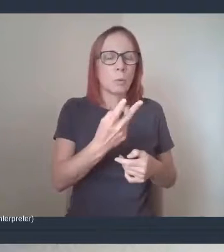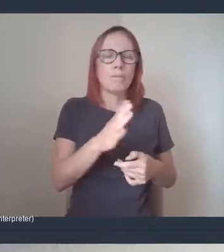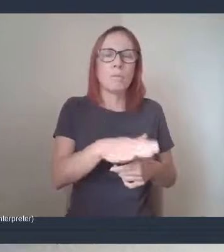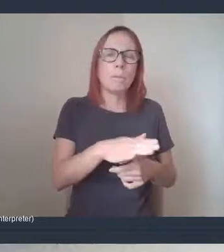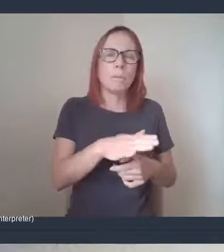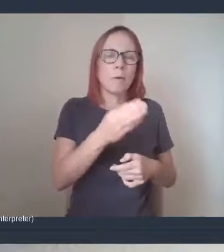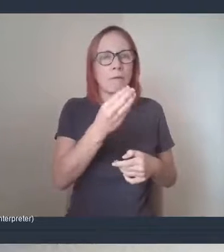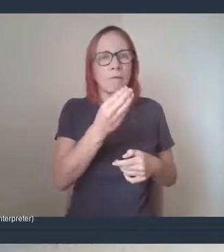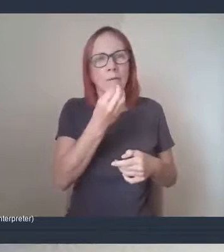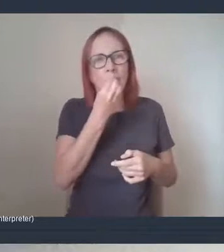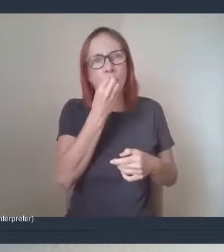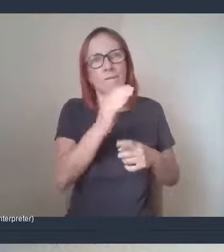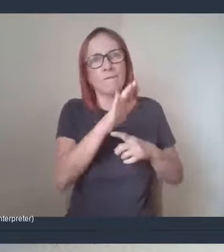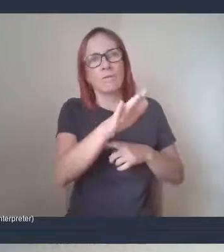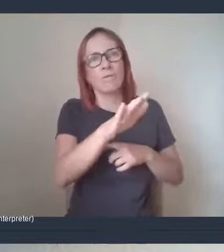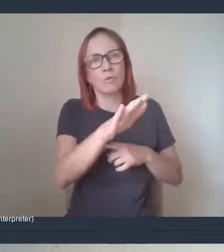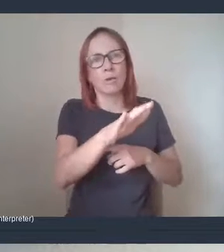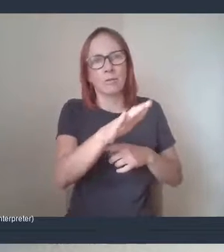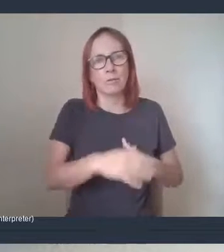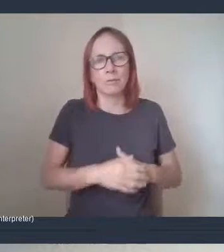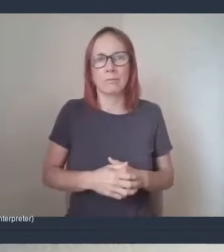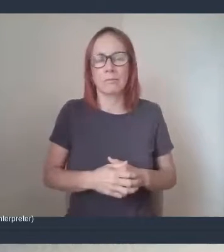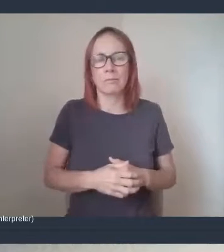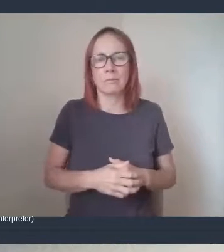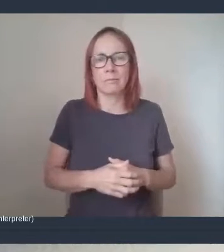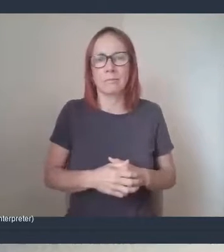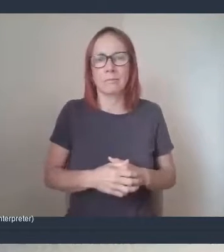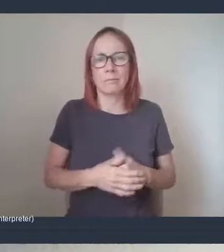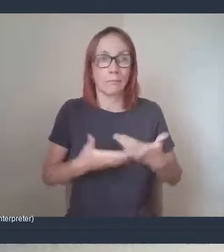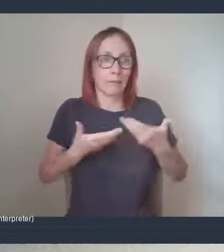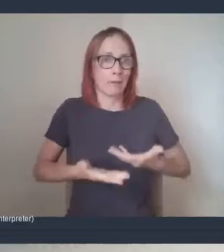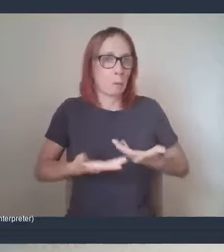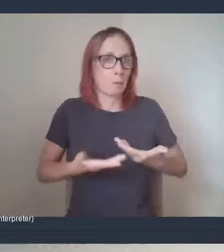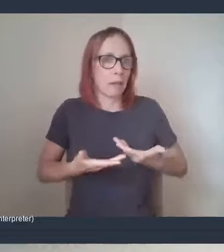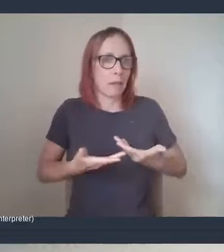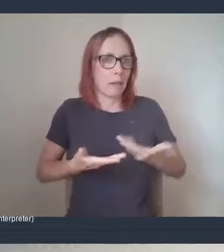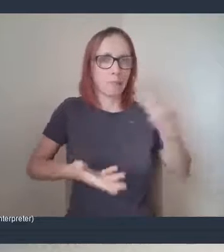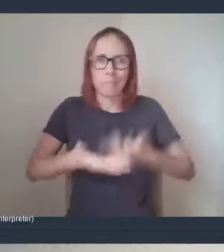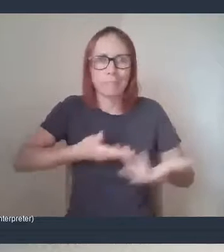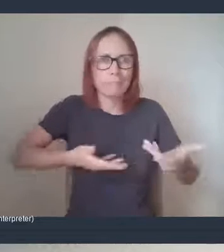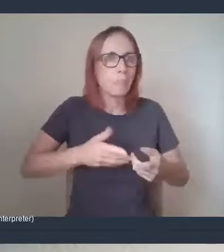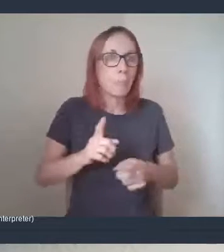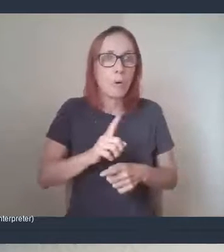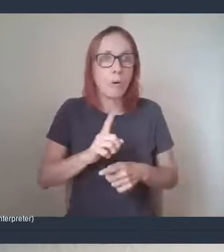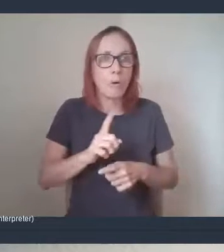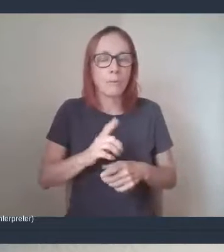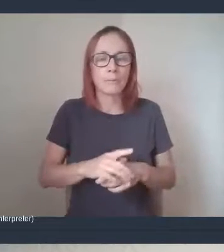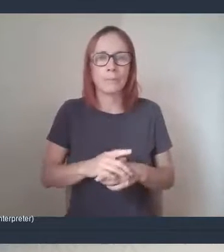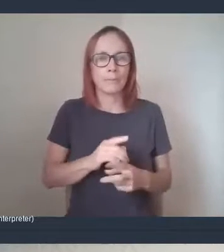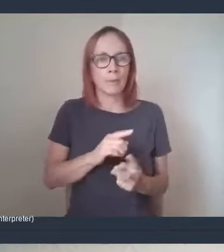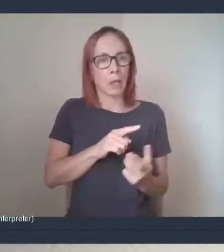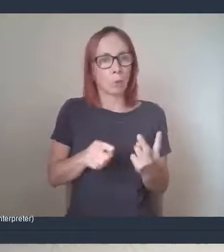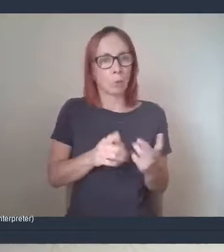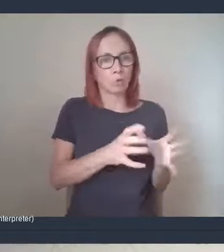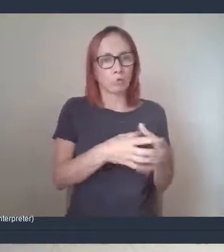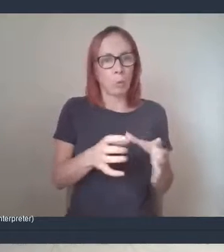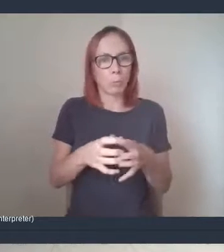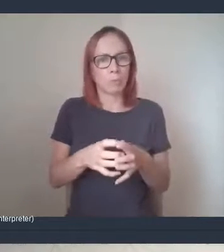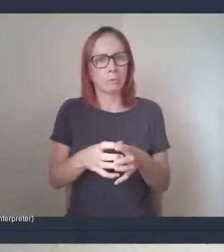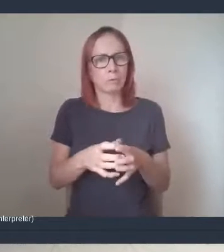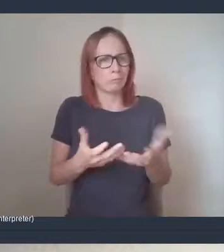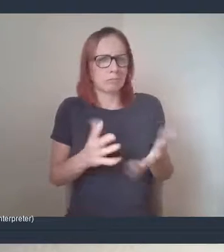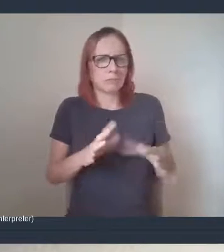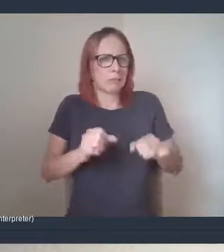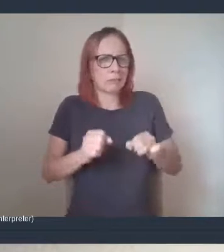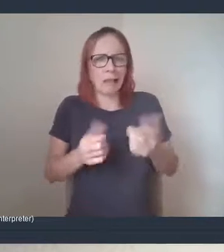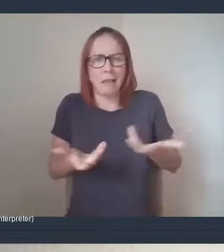so today I would like we're going to discuss how these two groups started in everything